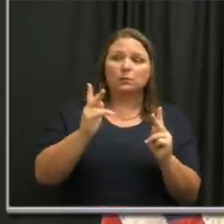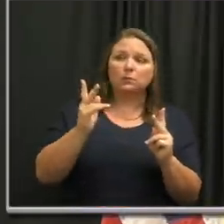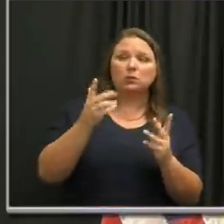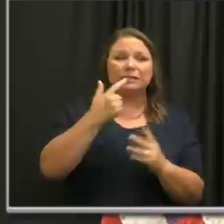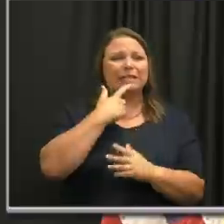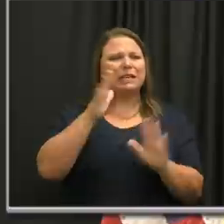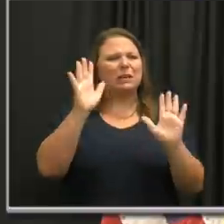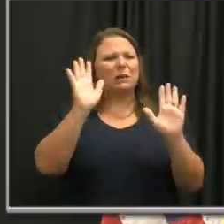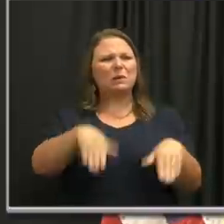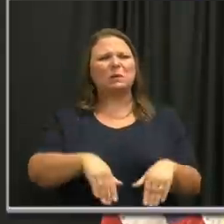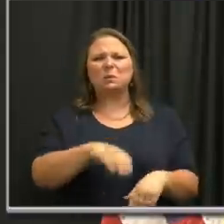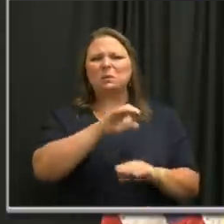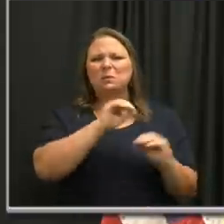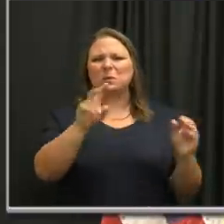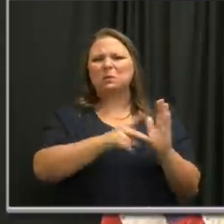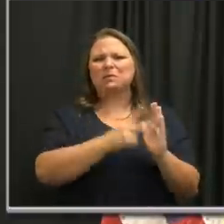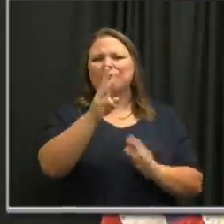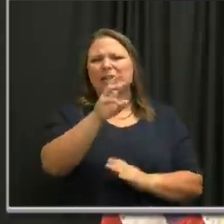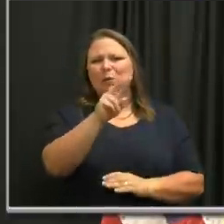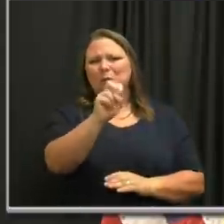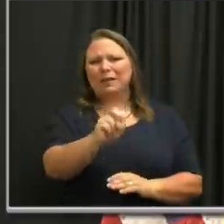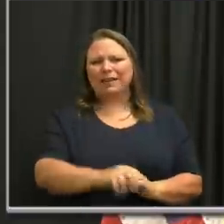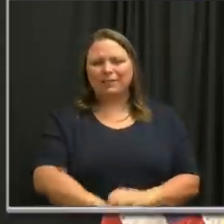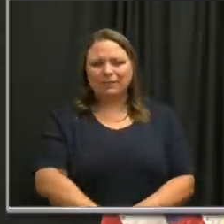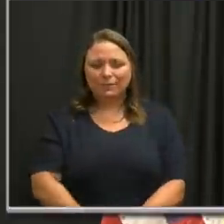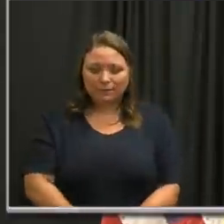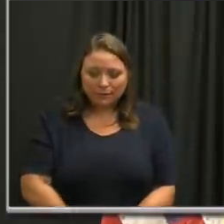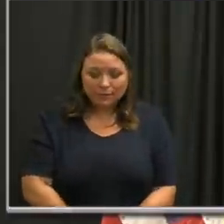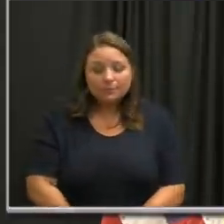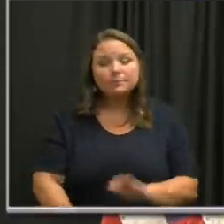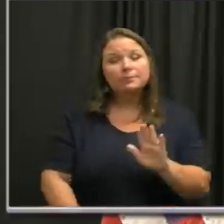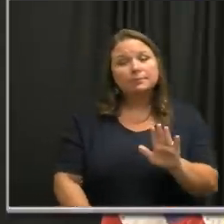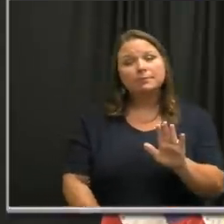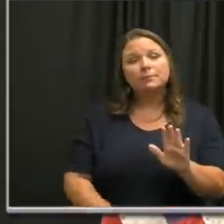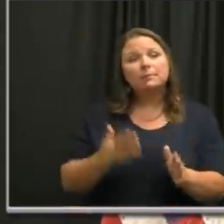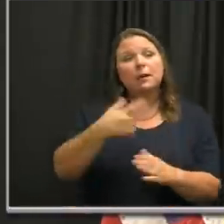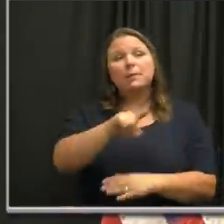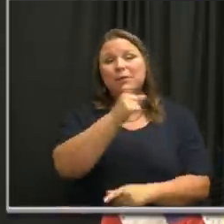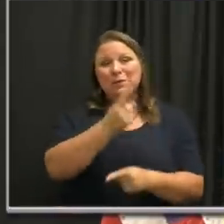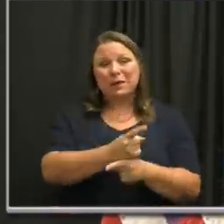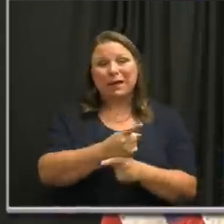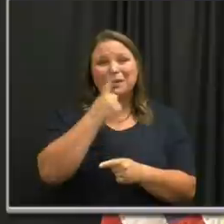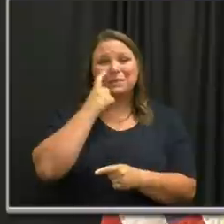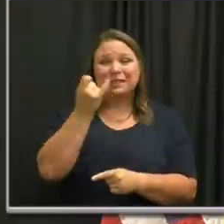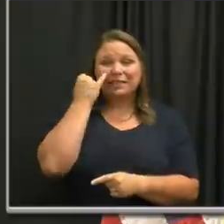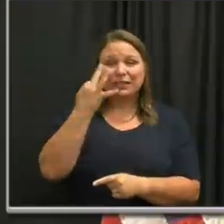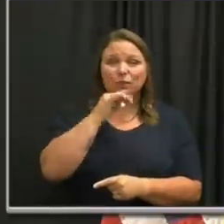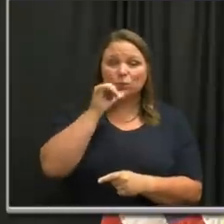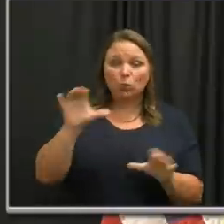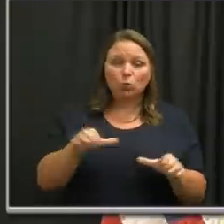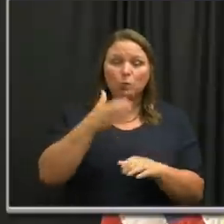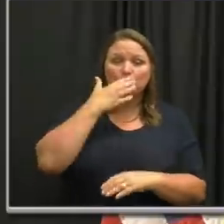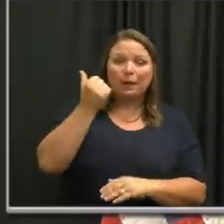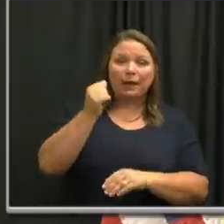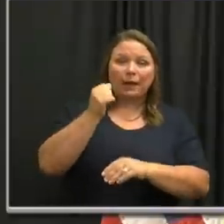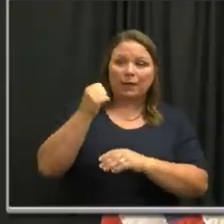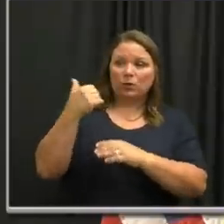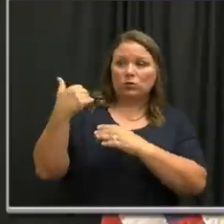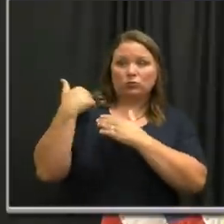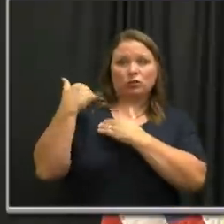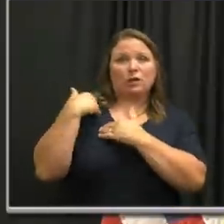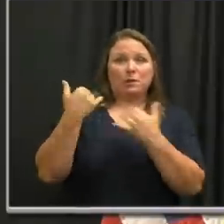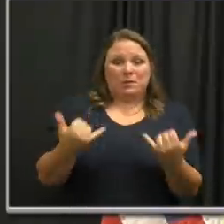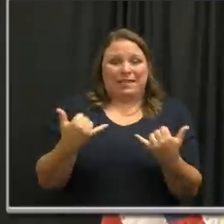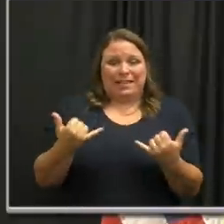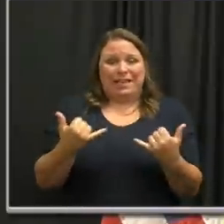a second wave in the fall. Well, technically, maybe they're correct. Because if we don't do a better job than we're doing,